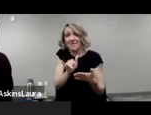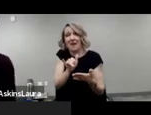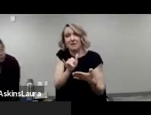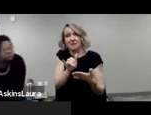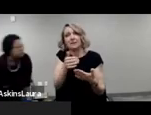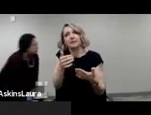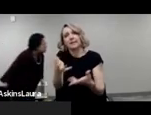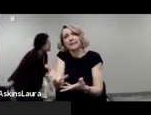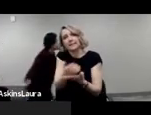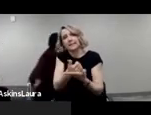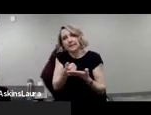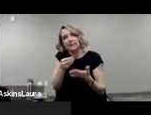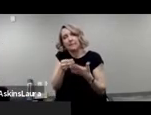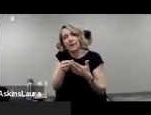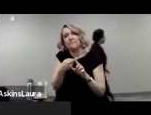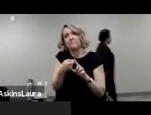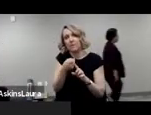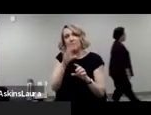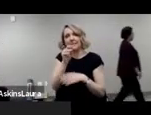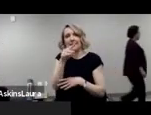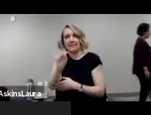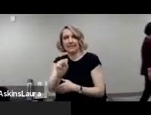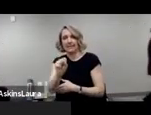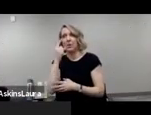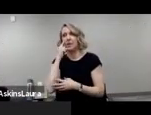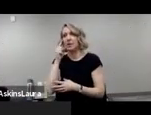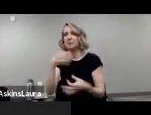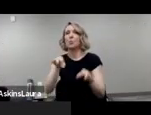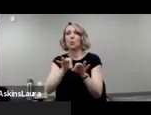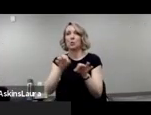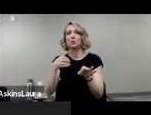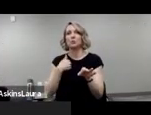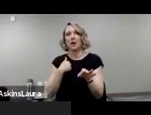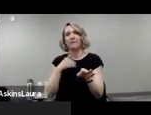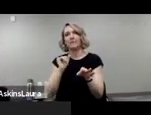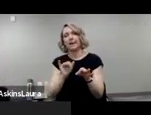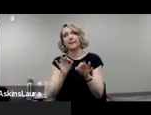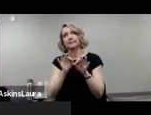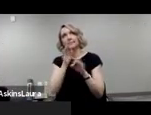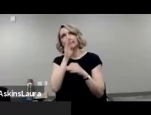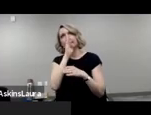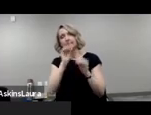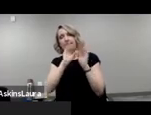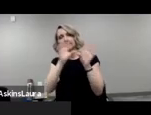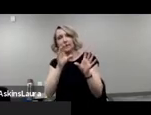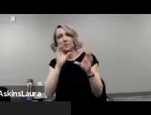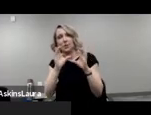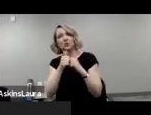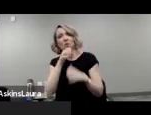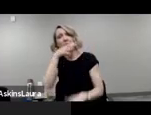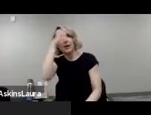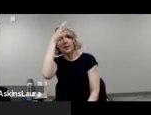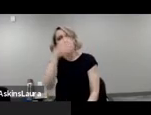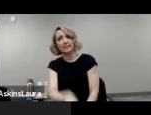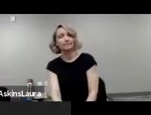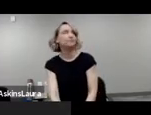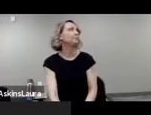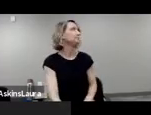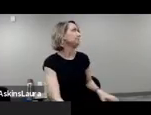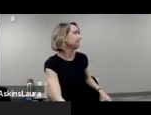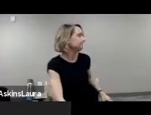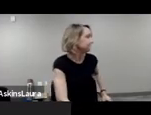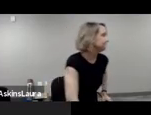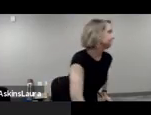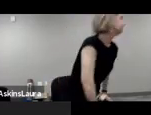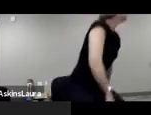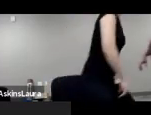And I think that we have to use plain language communication with these parents, some of whom have varying